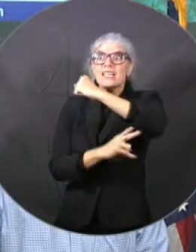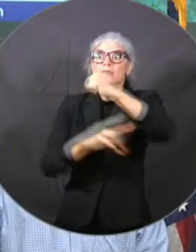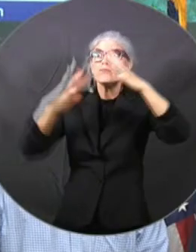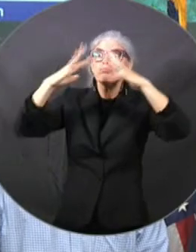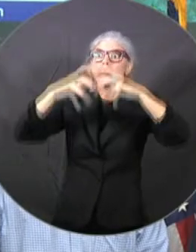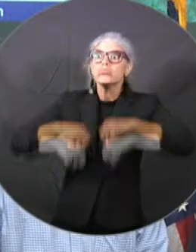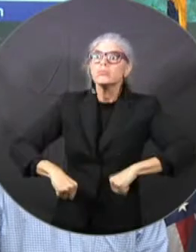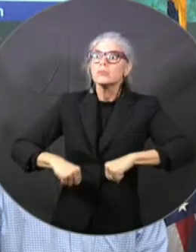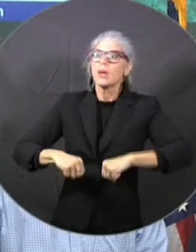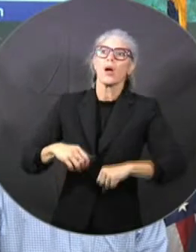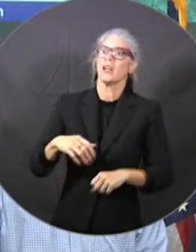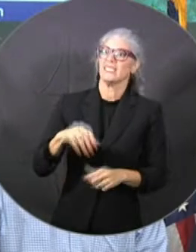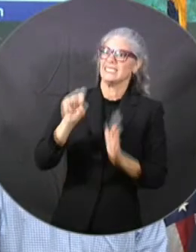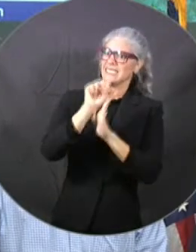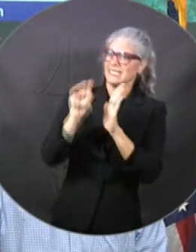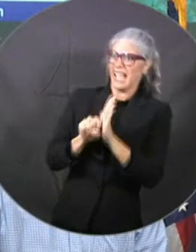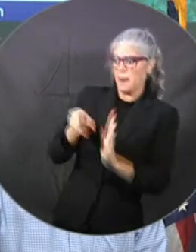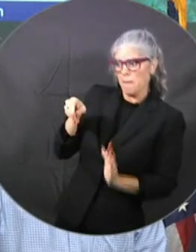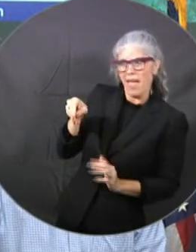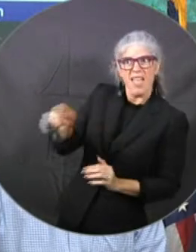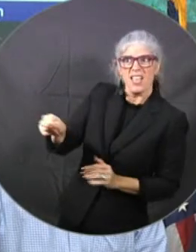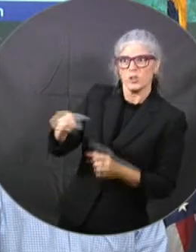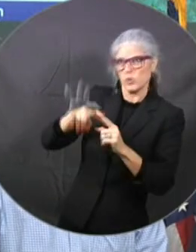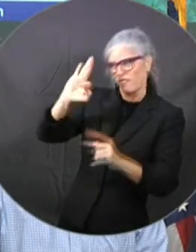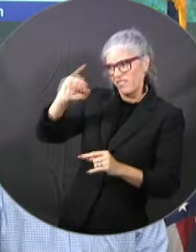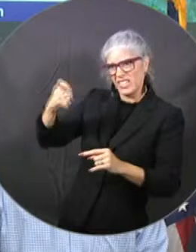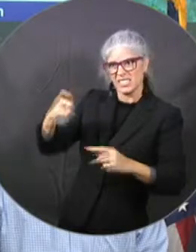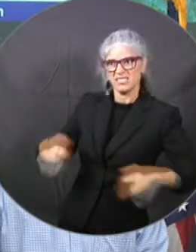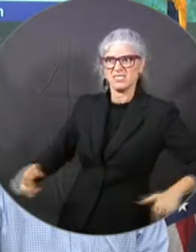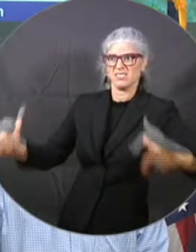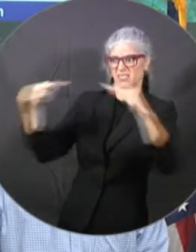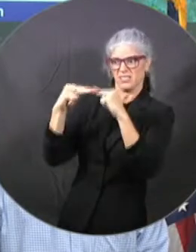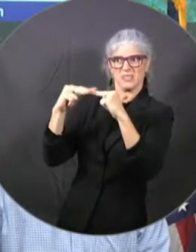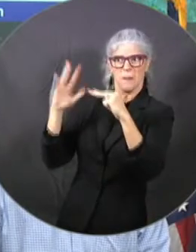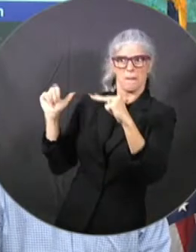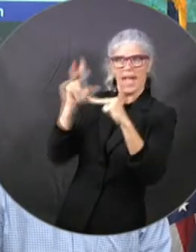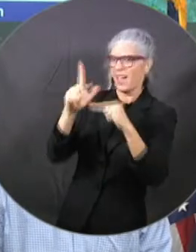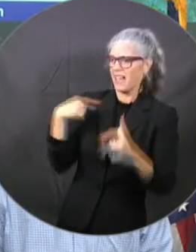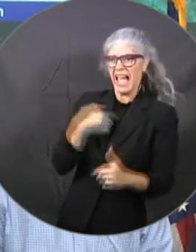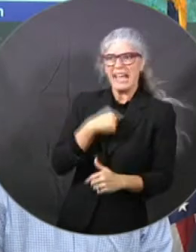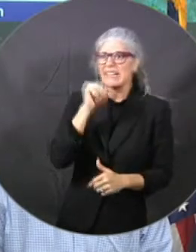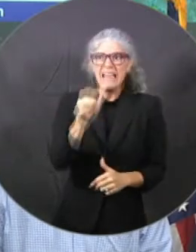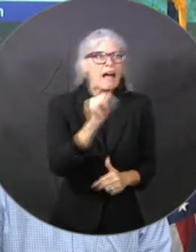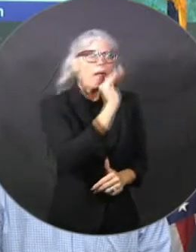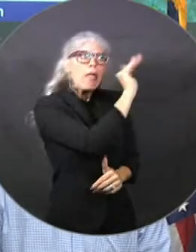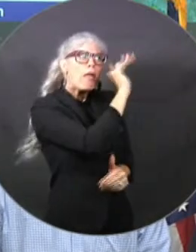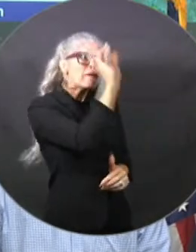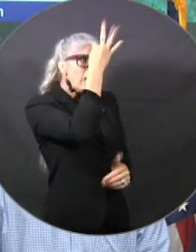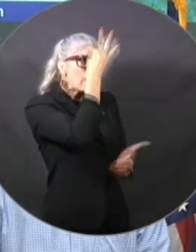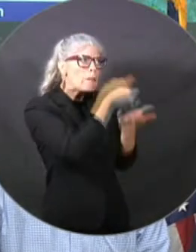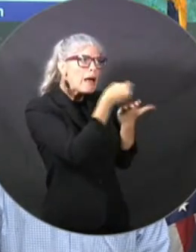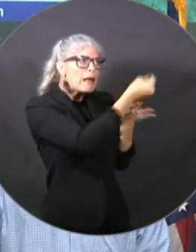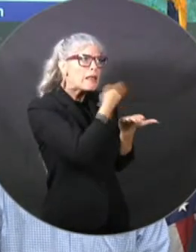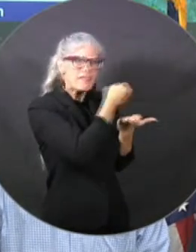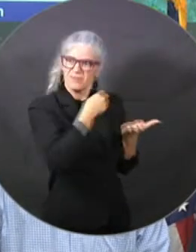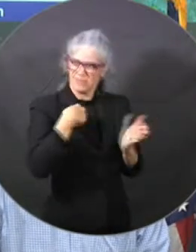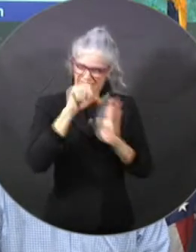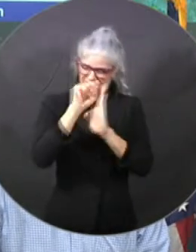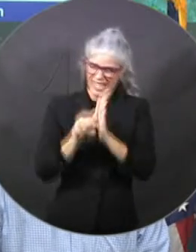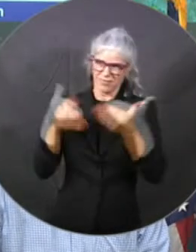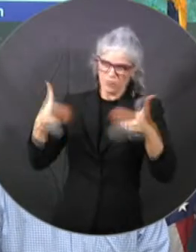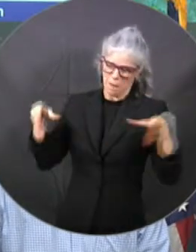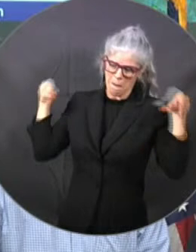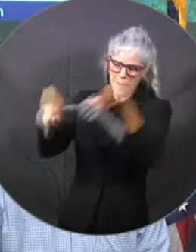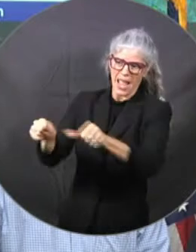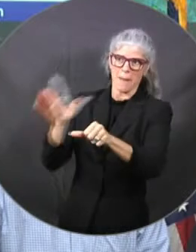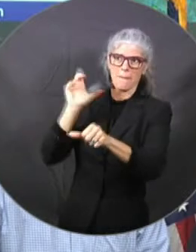for local government. We just took care of it. Same thing with some of the housing mission. We created our own housing mission from the state that had always been